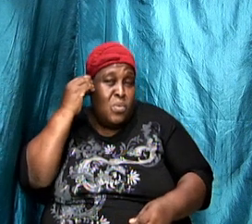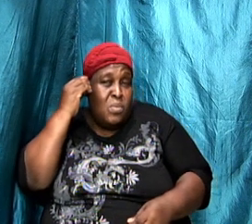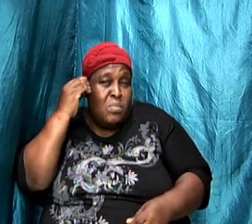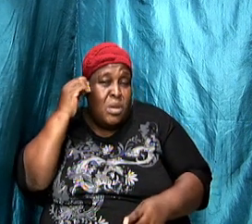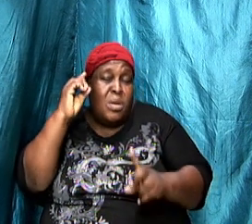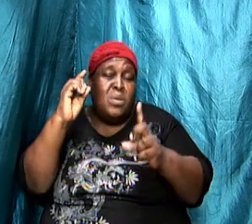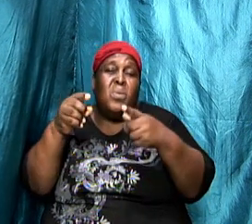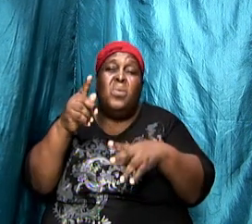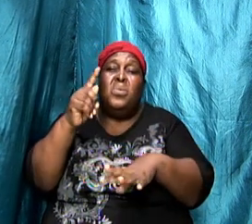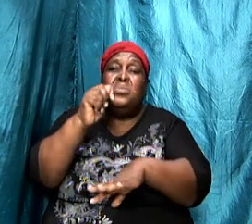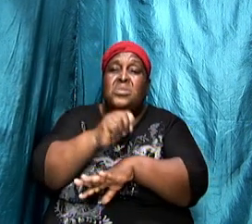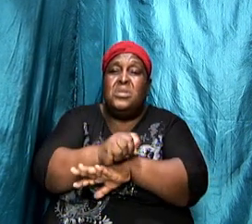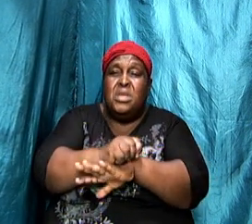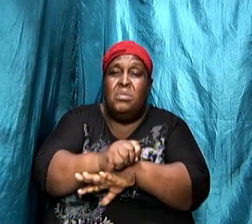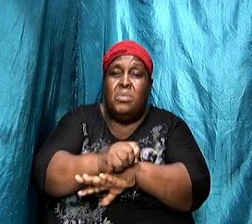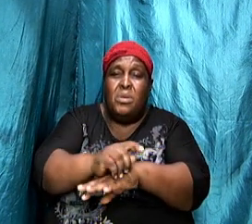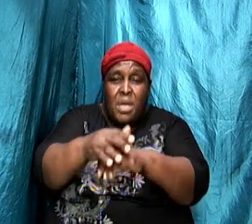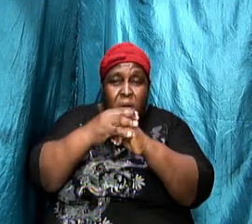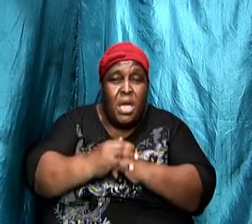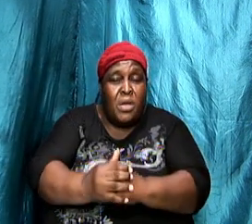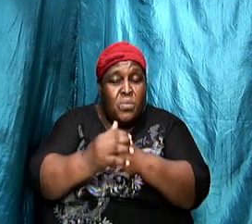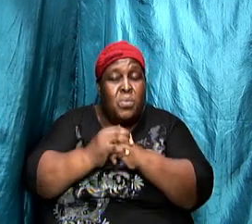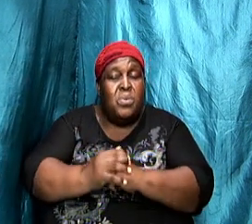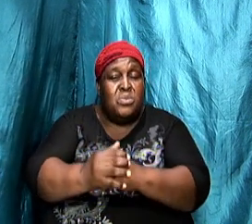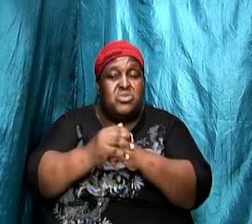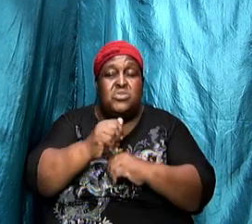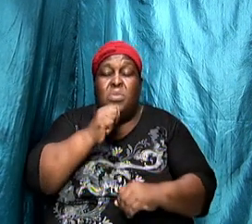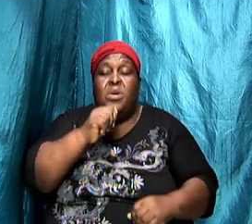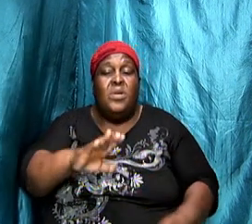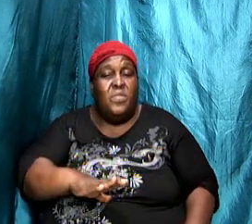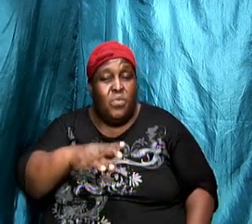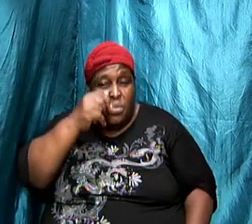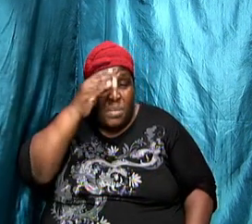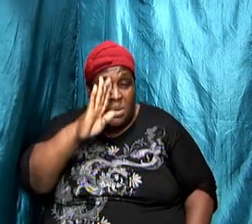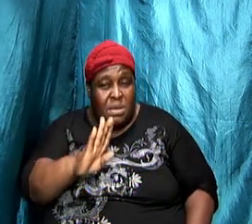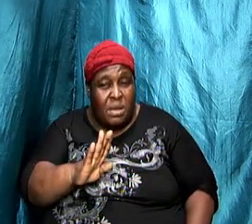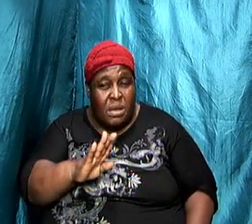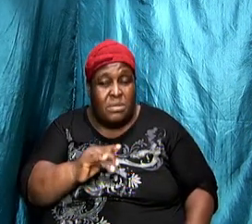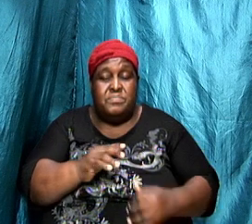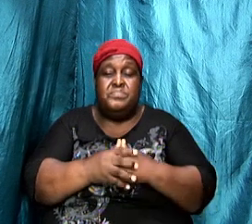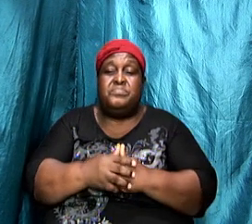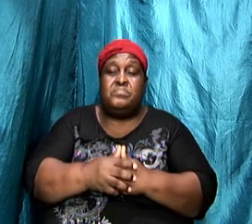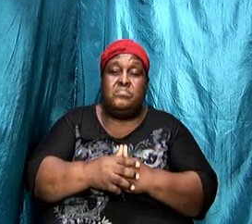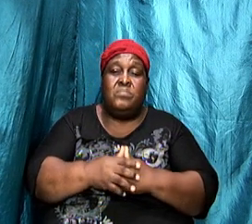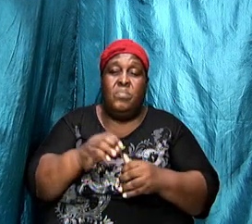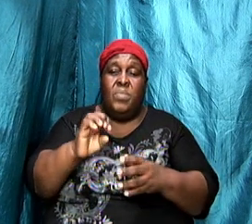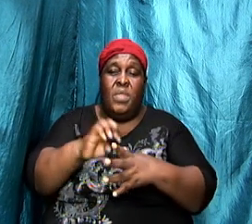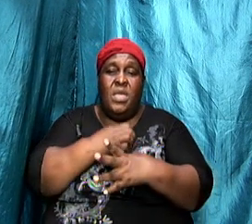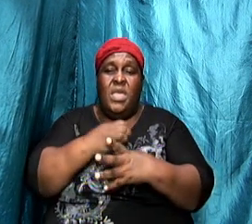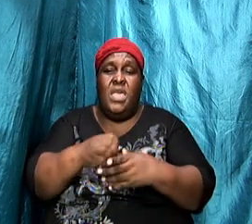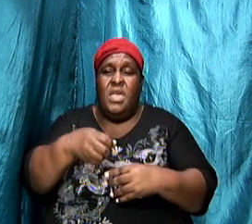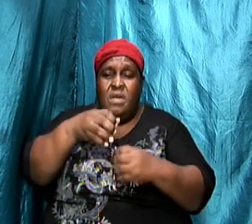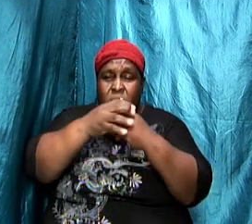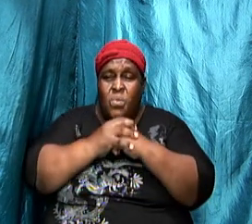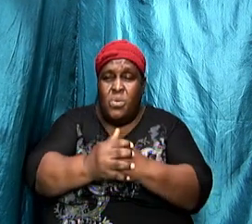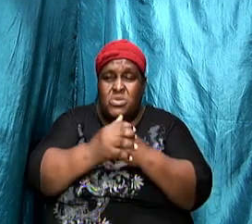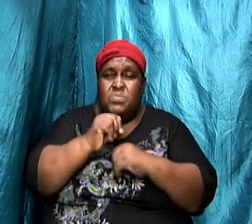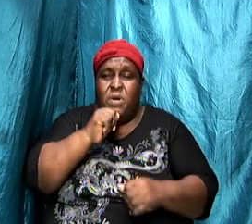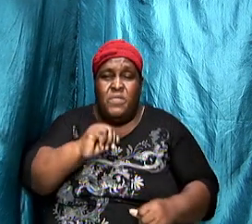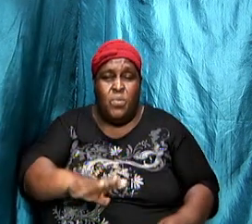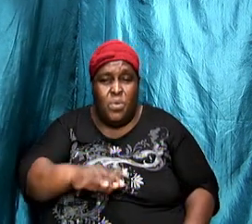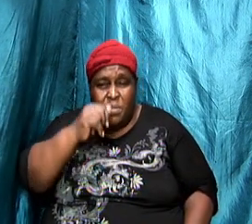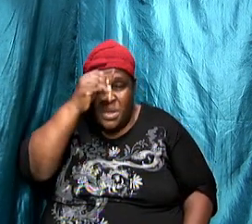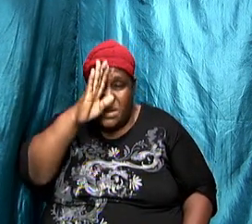worship Diana no what most folks don't know is that in the worship of Diana the goddess of fertility